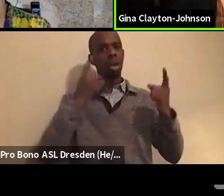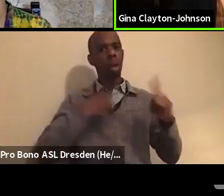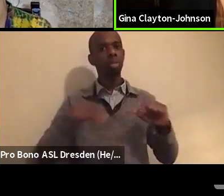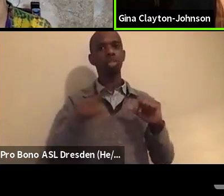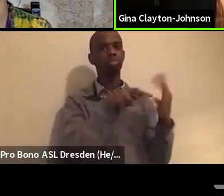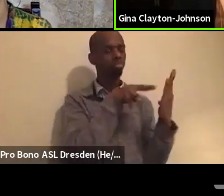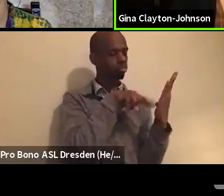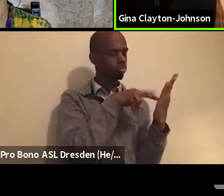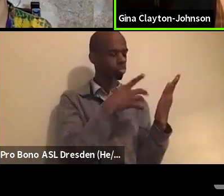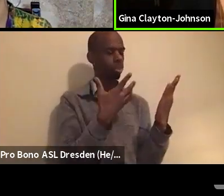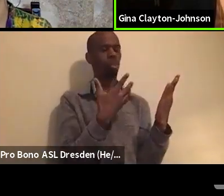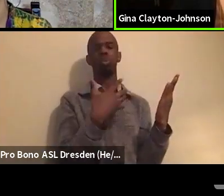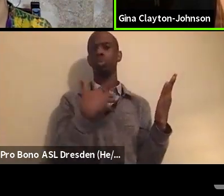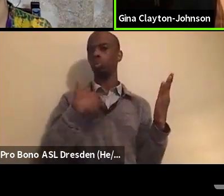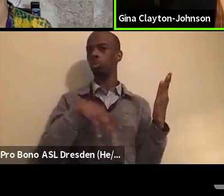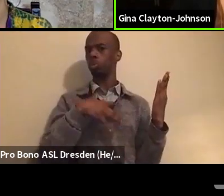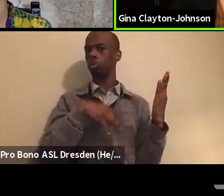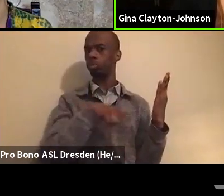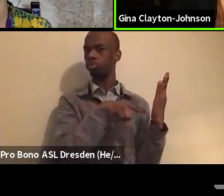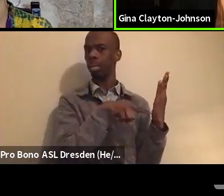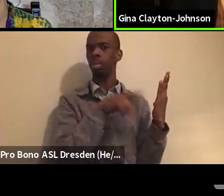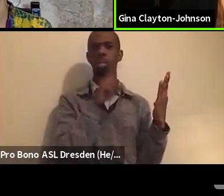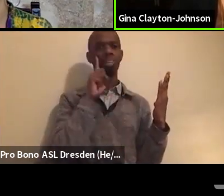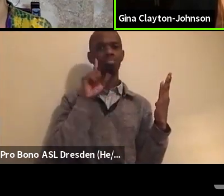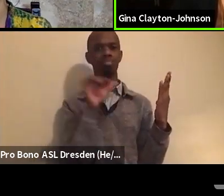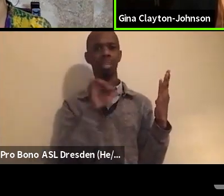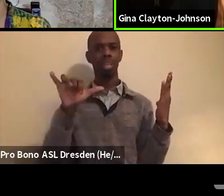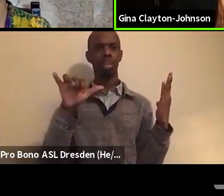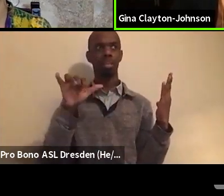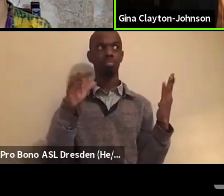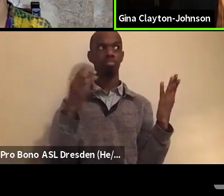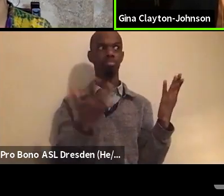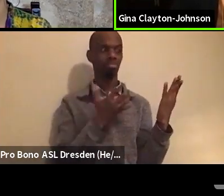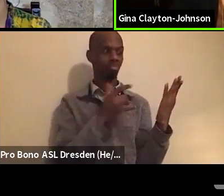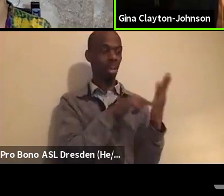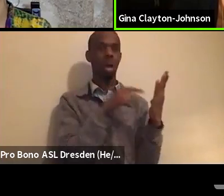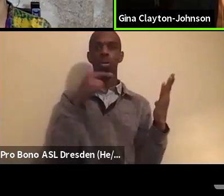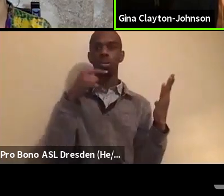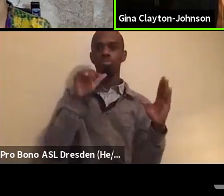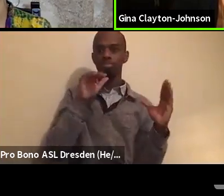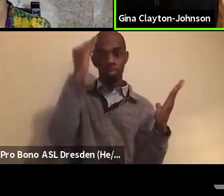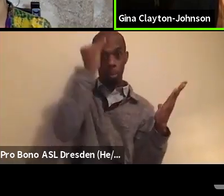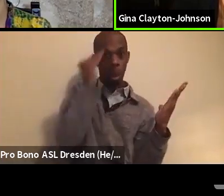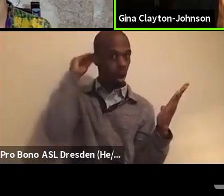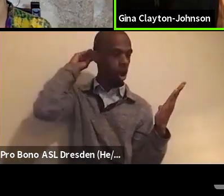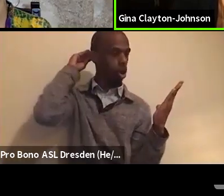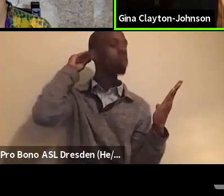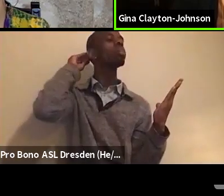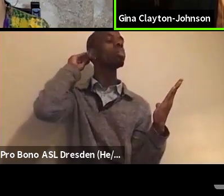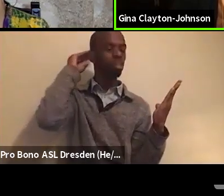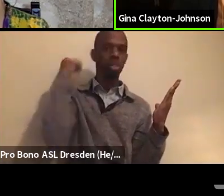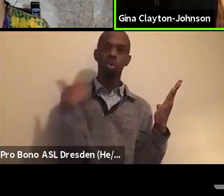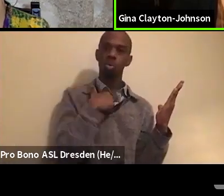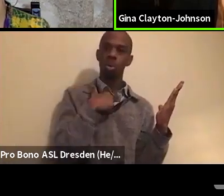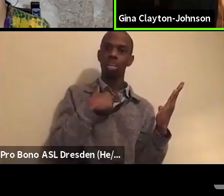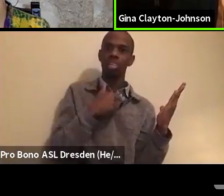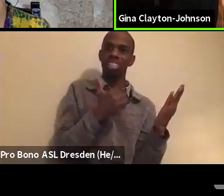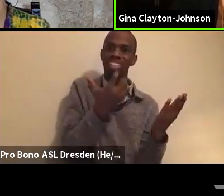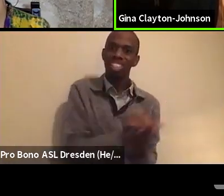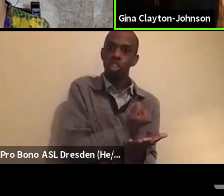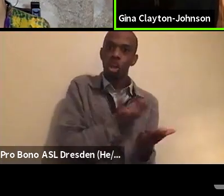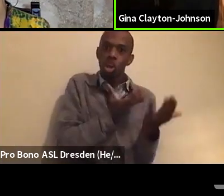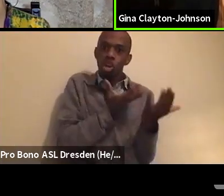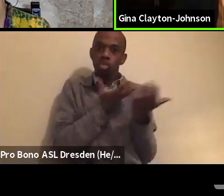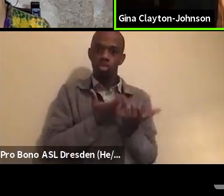that we have and deserve dignity in some very fundamental ways that I think we are encouraged